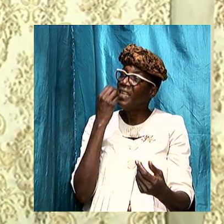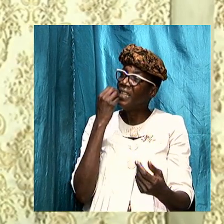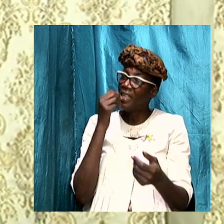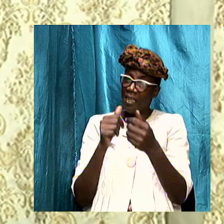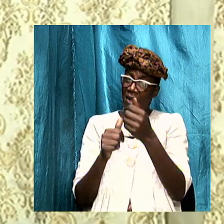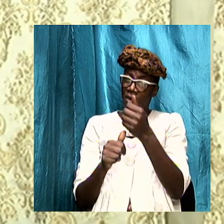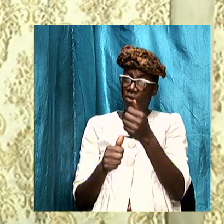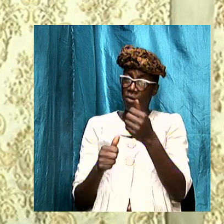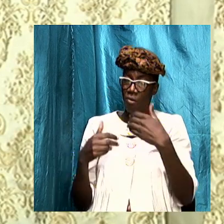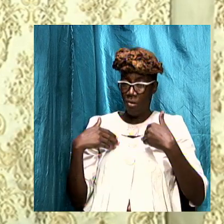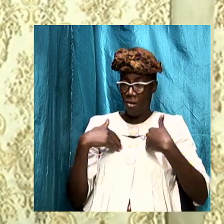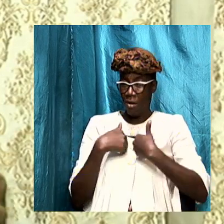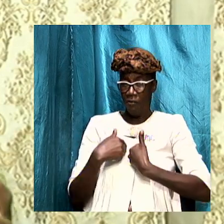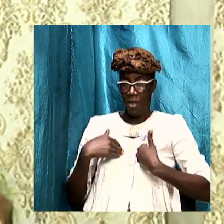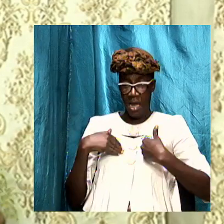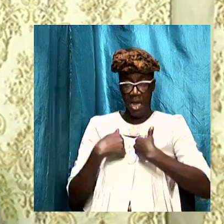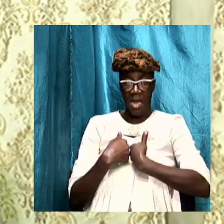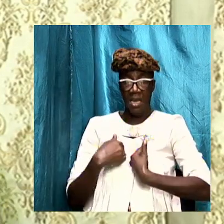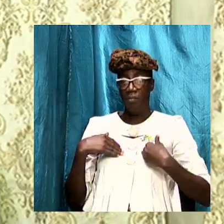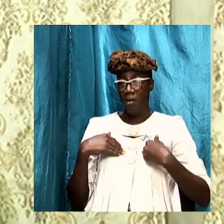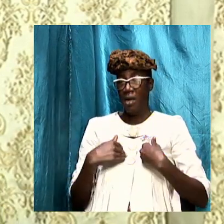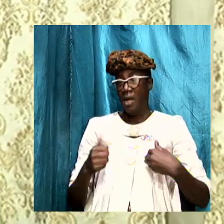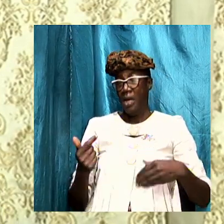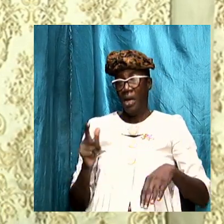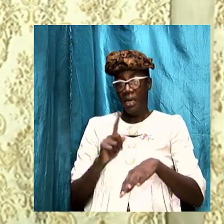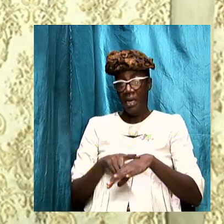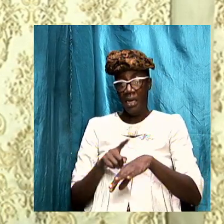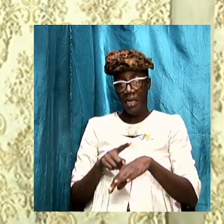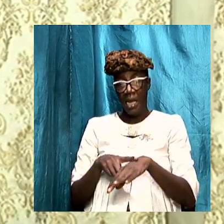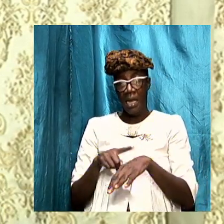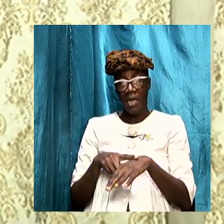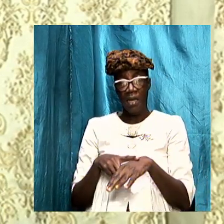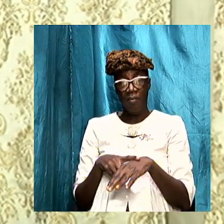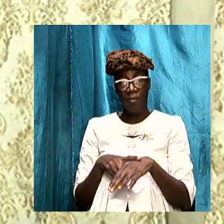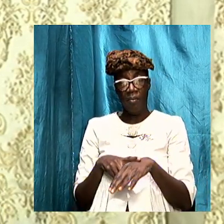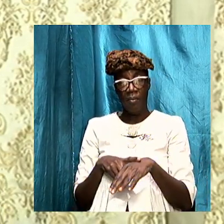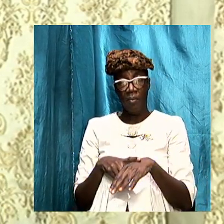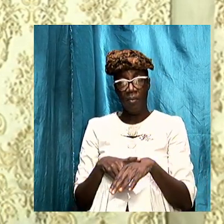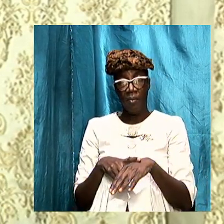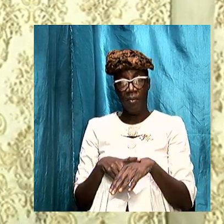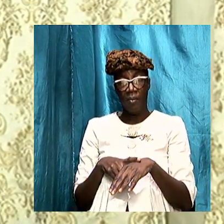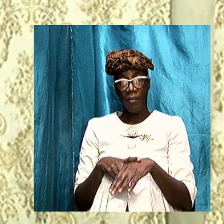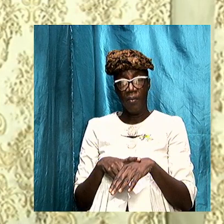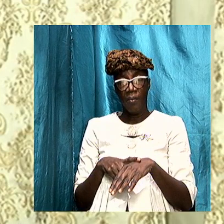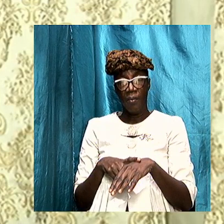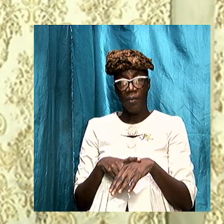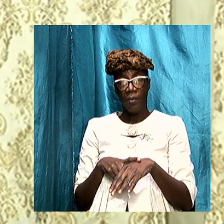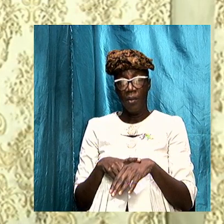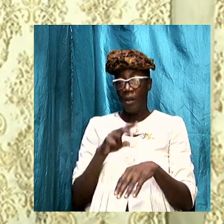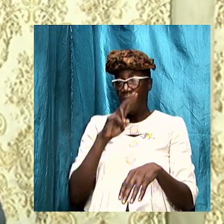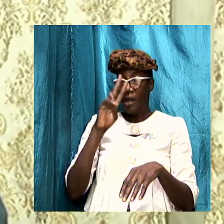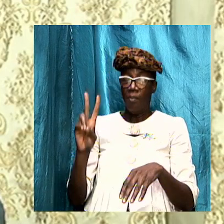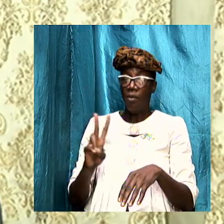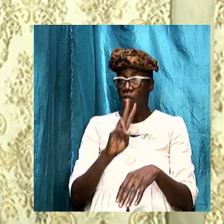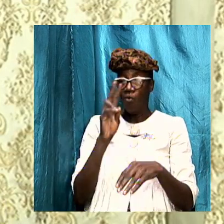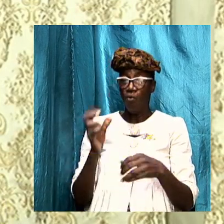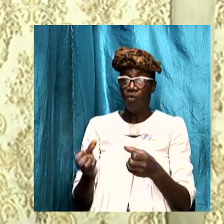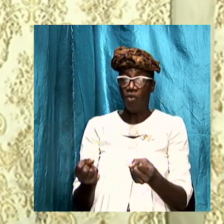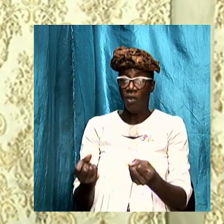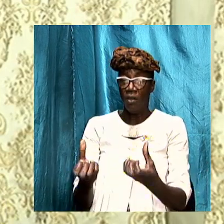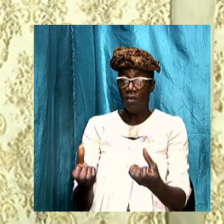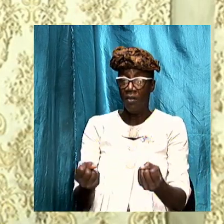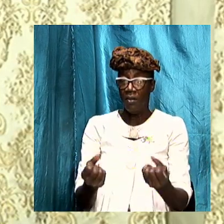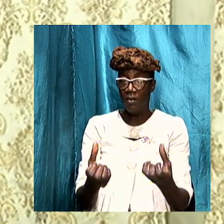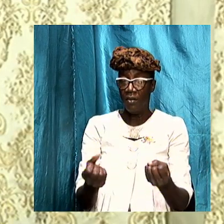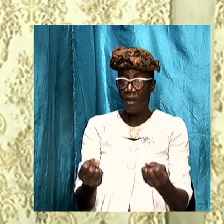animal and another time he spoke to some other folks and he just used symbols and signs and in doing